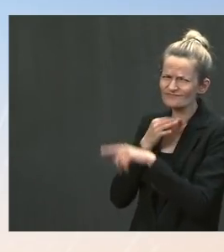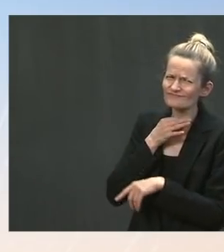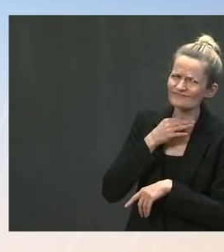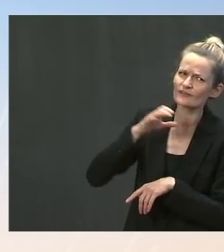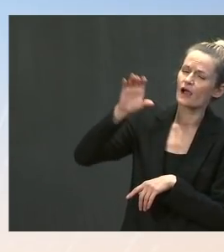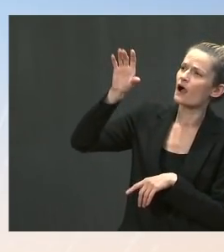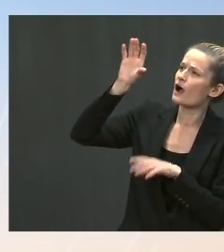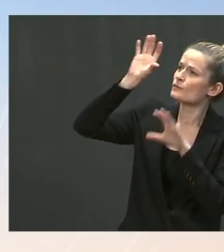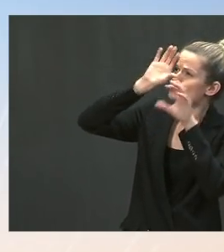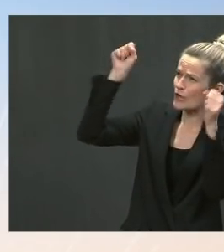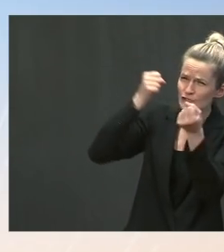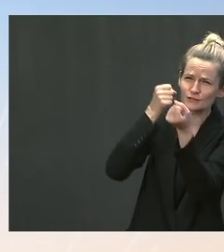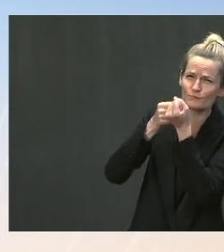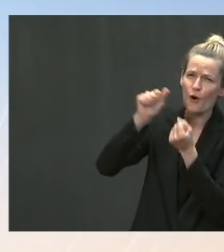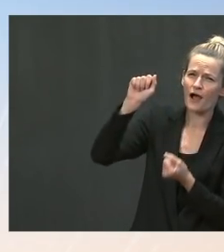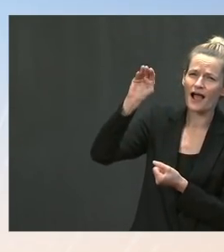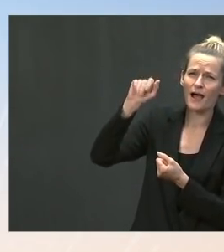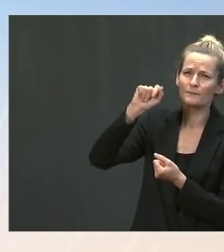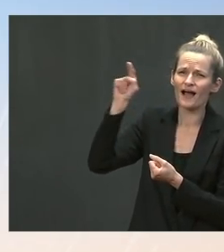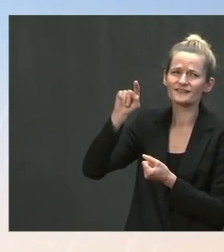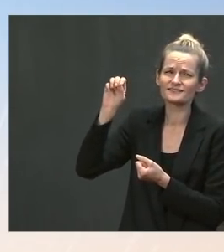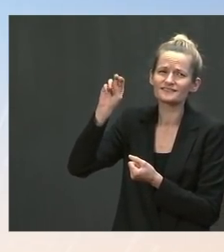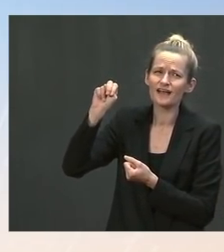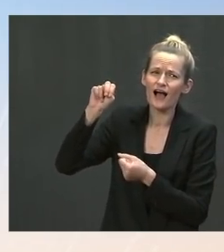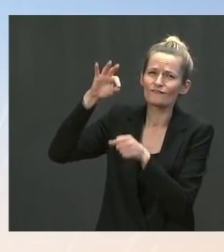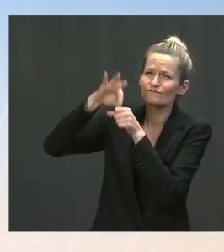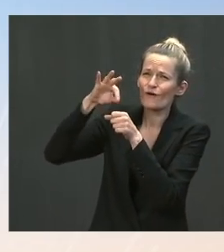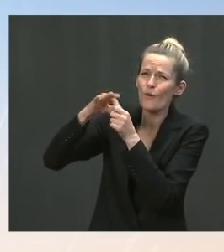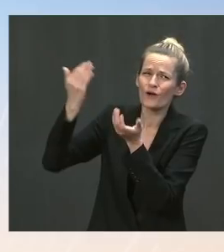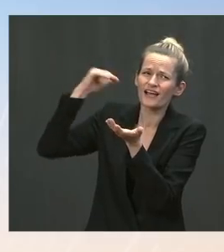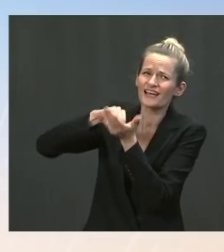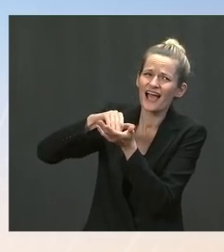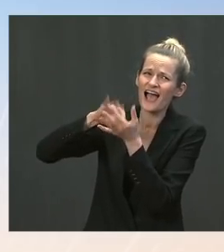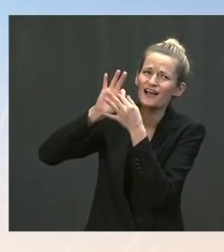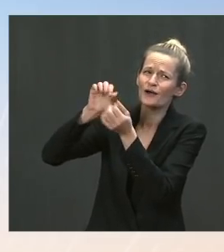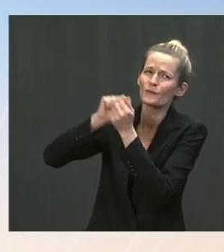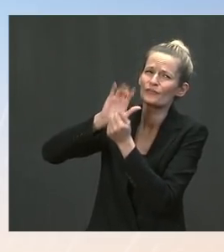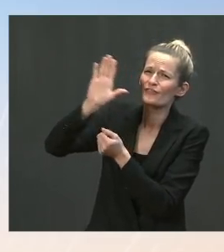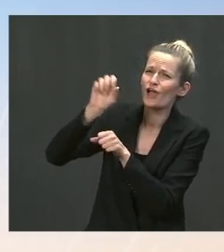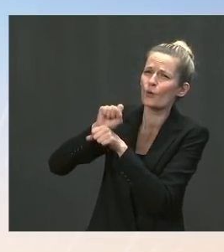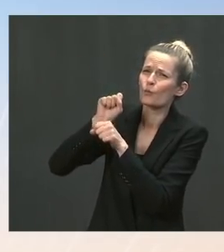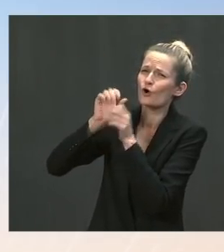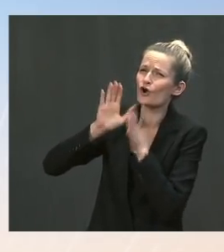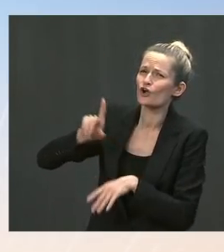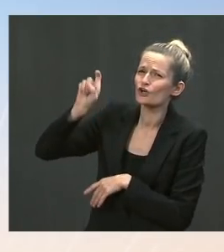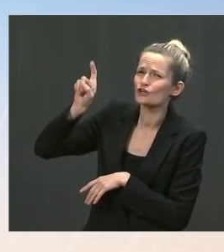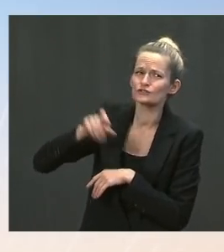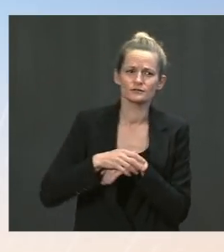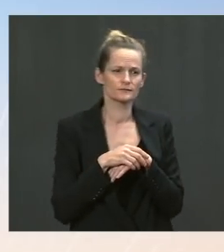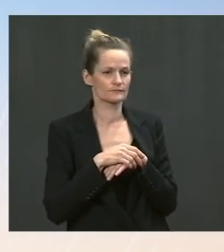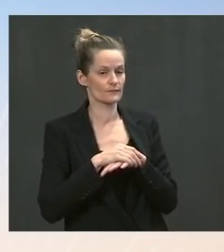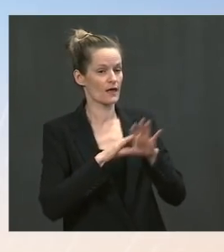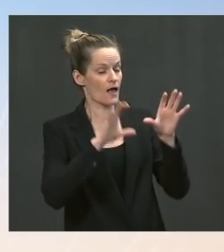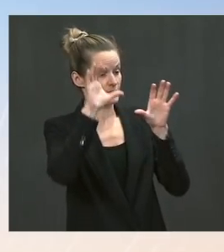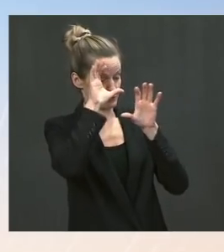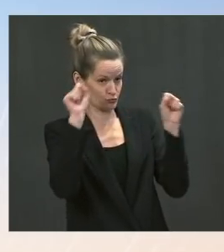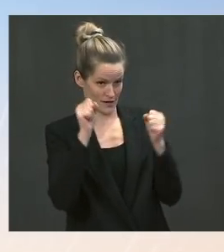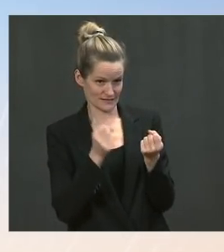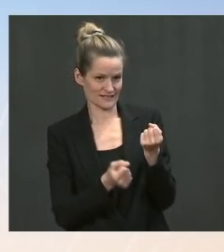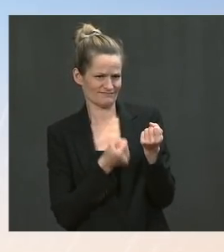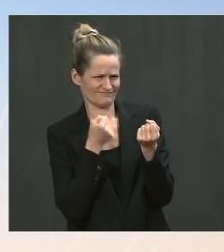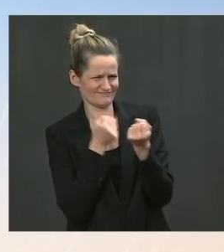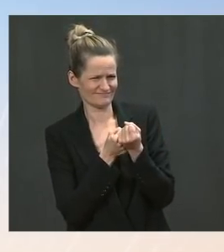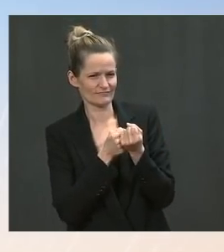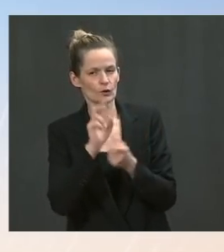that? How does he publicly advocate for workers on that front? Ms. certainly, the President is a strong supporter of collective bargaining rights and the rights of